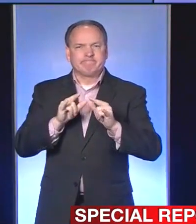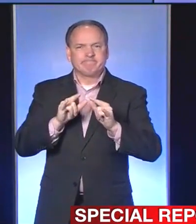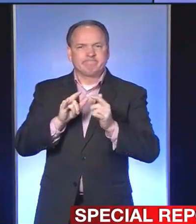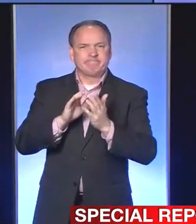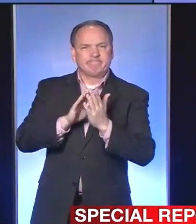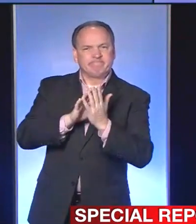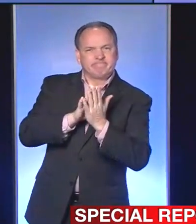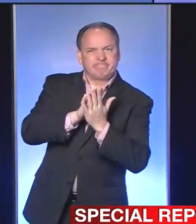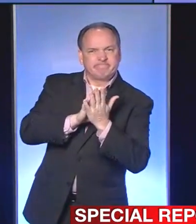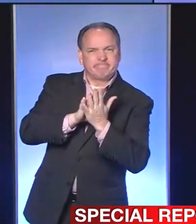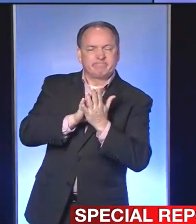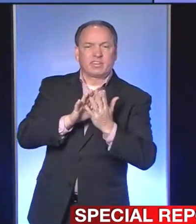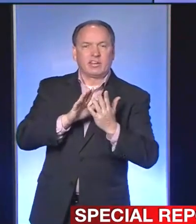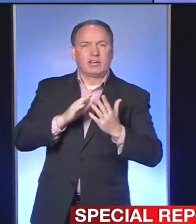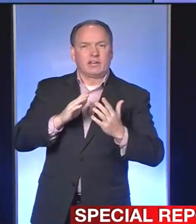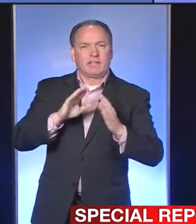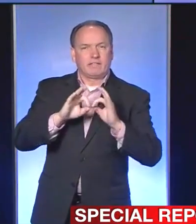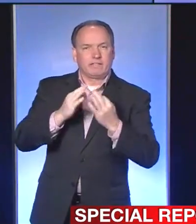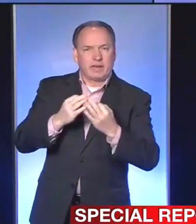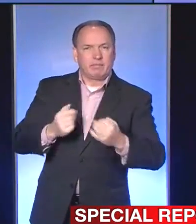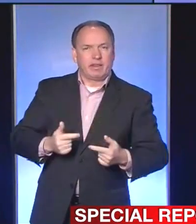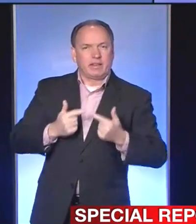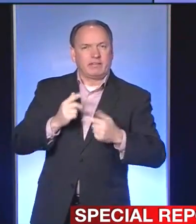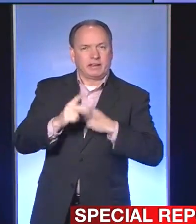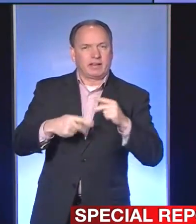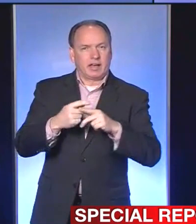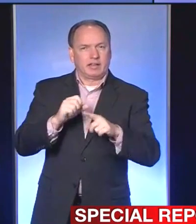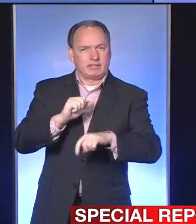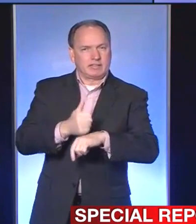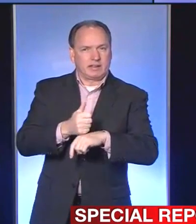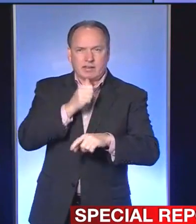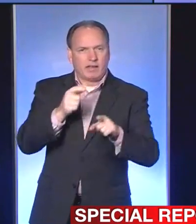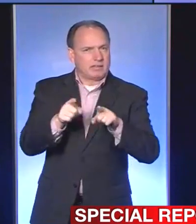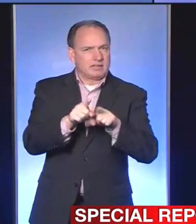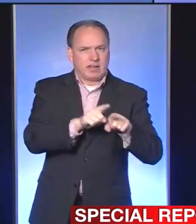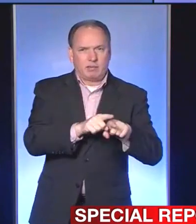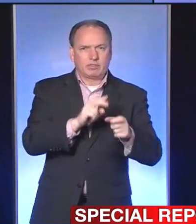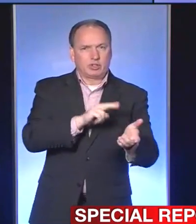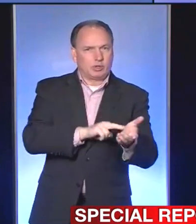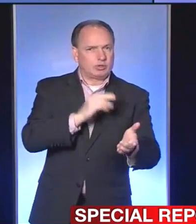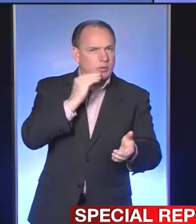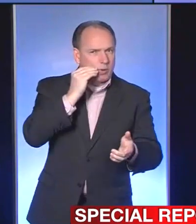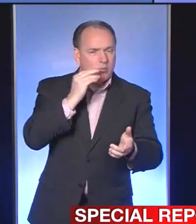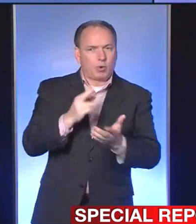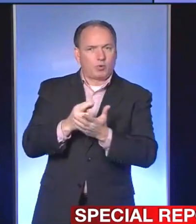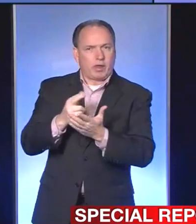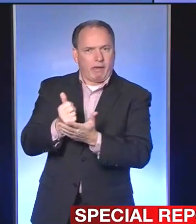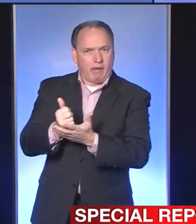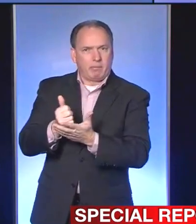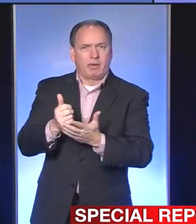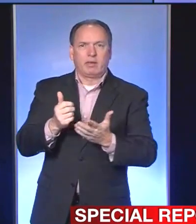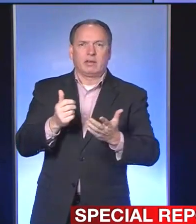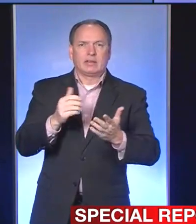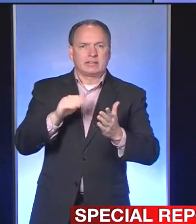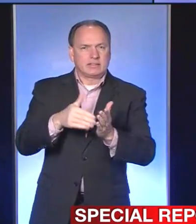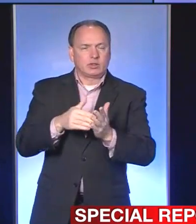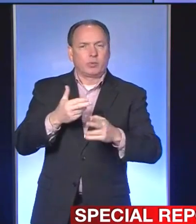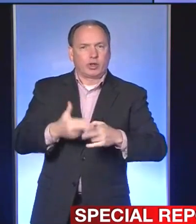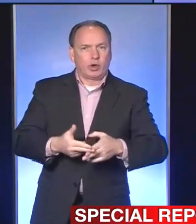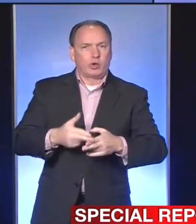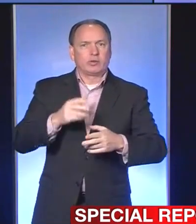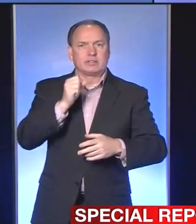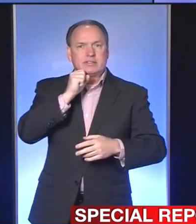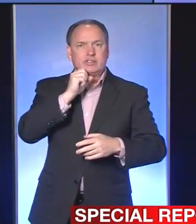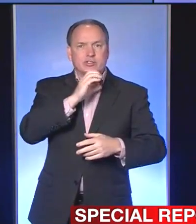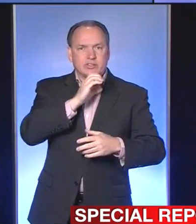living type of setting. It's not the same as a nursing home, a rehabilitation center, or what we refer to as senior